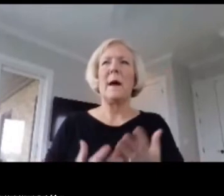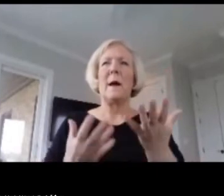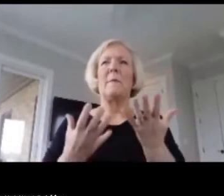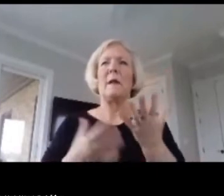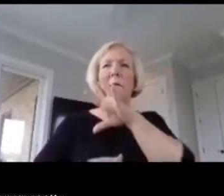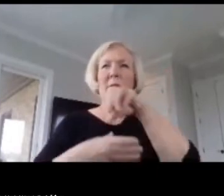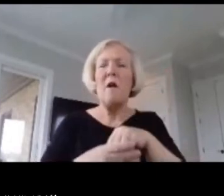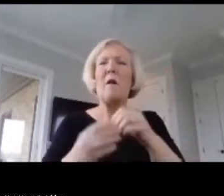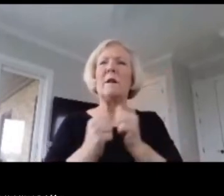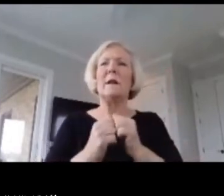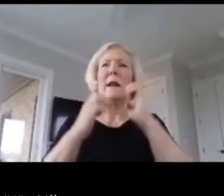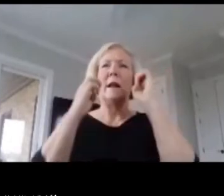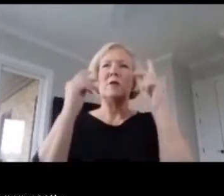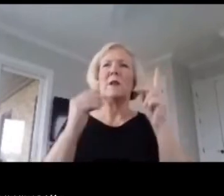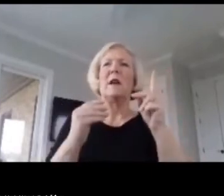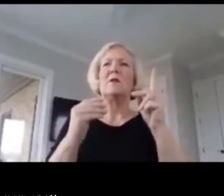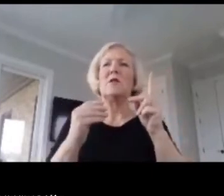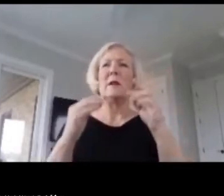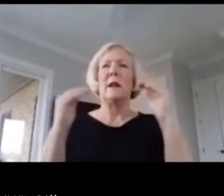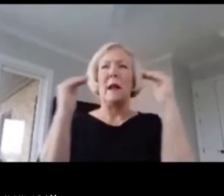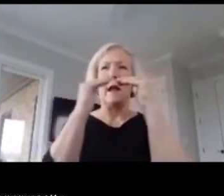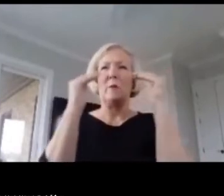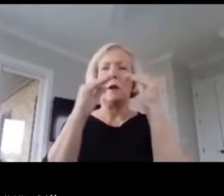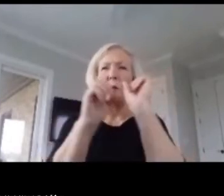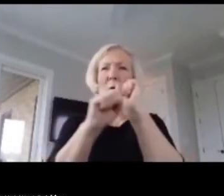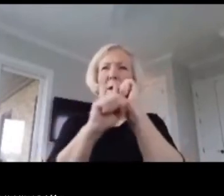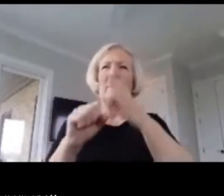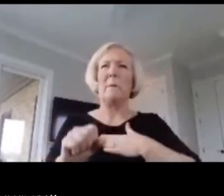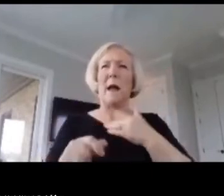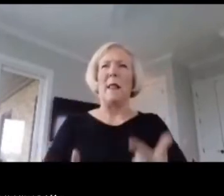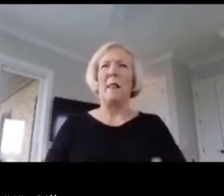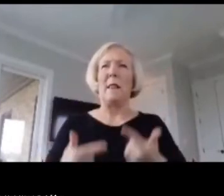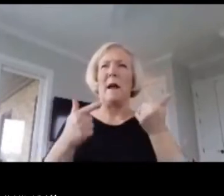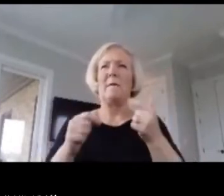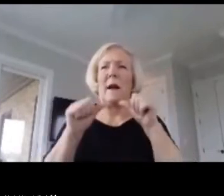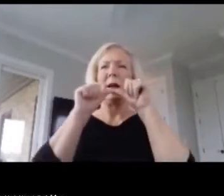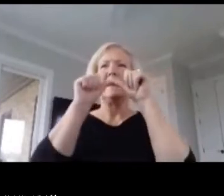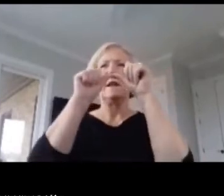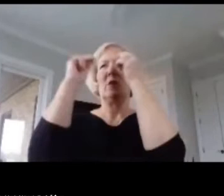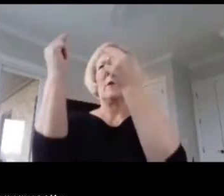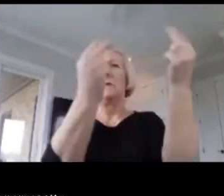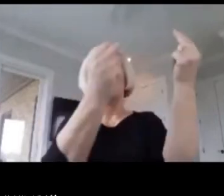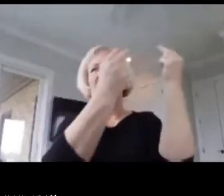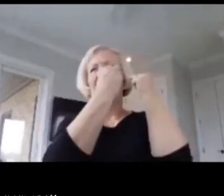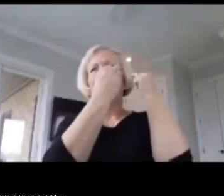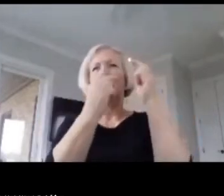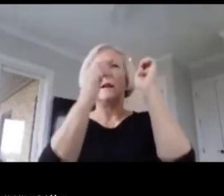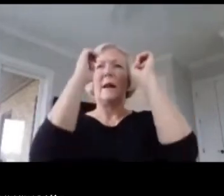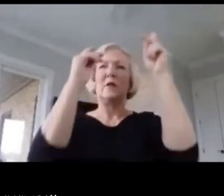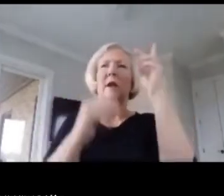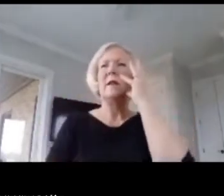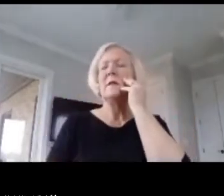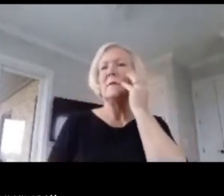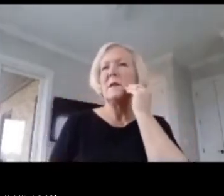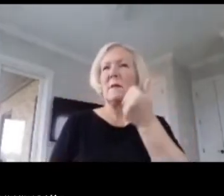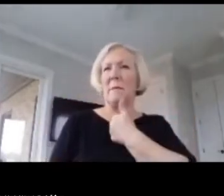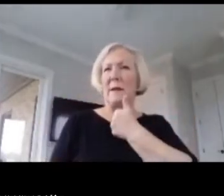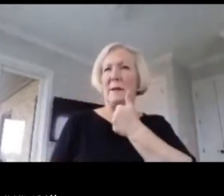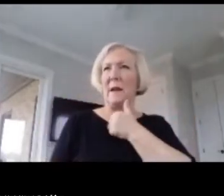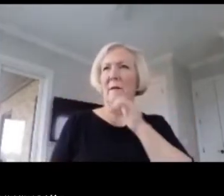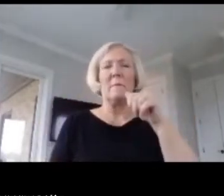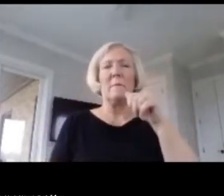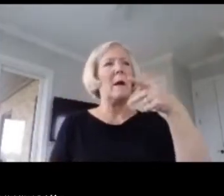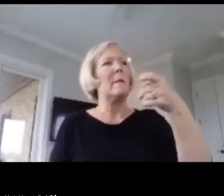education equity work in my own life and am constantly reflecting on the education experiences of myself and of peers.